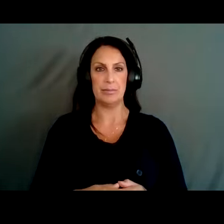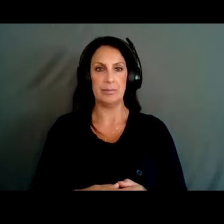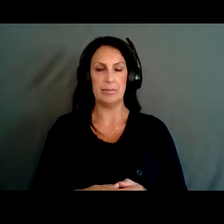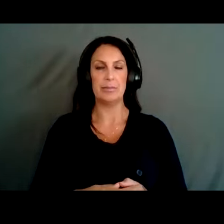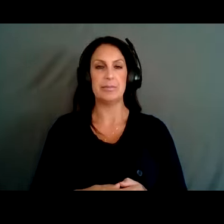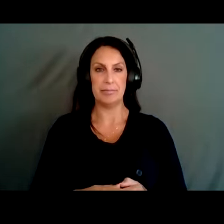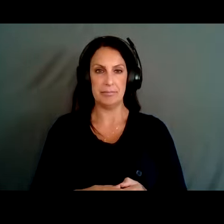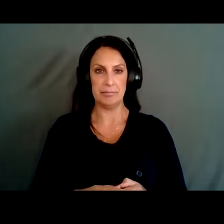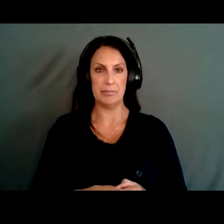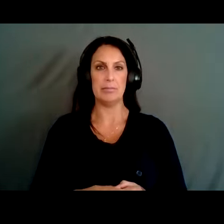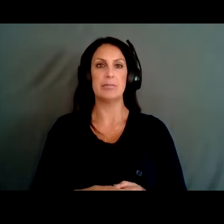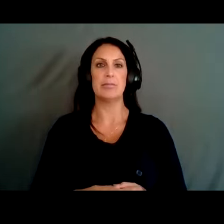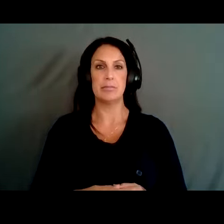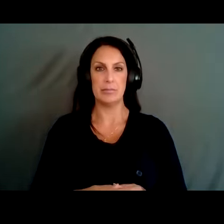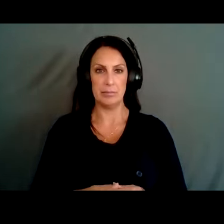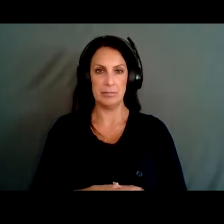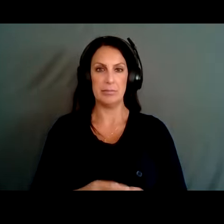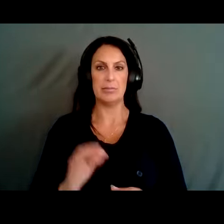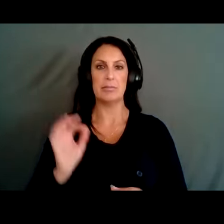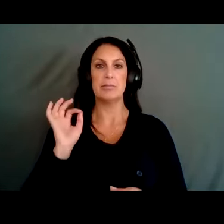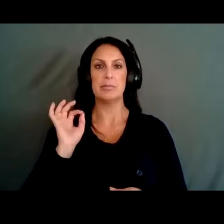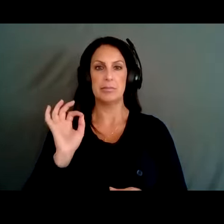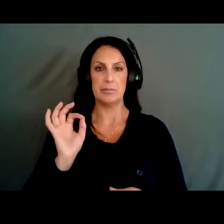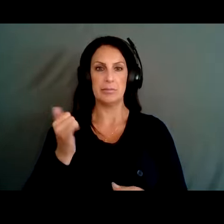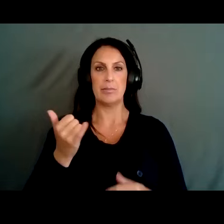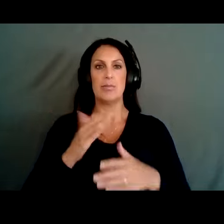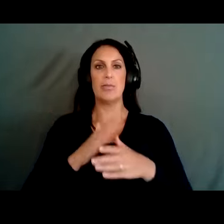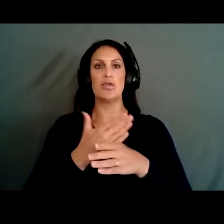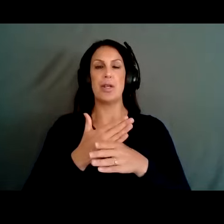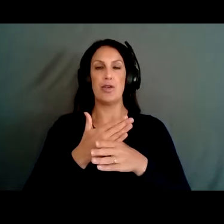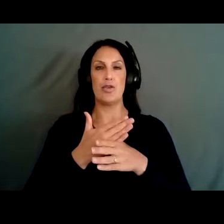All right. That's most of us. Let me end the polling and I'm going to share the results.